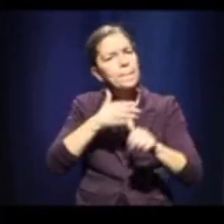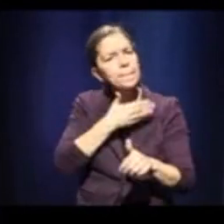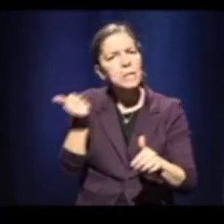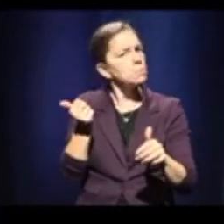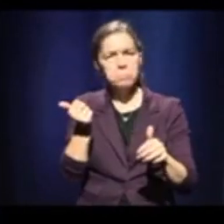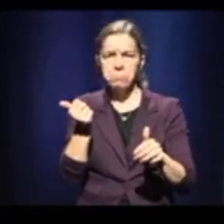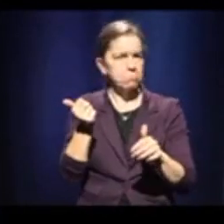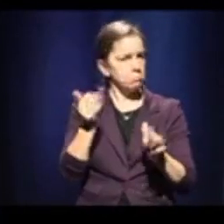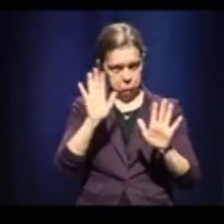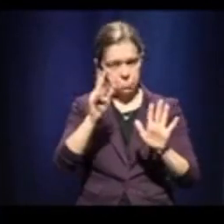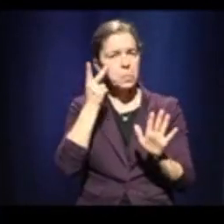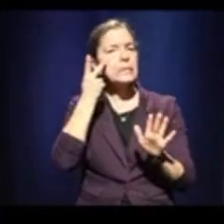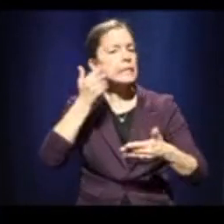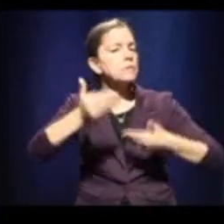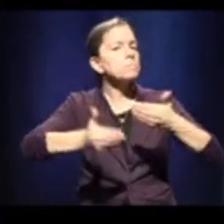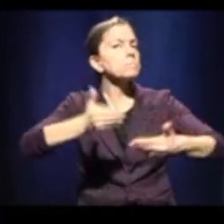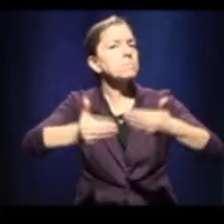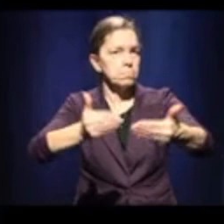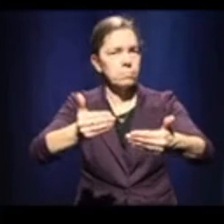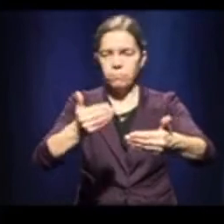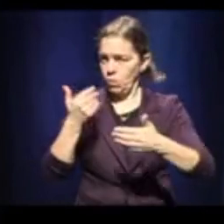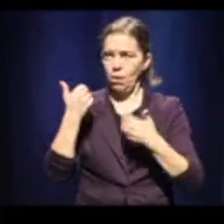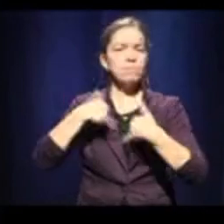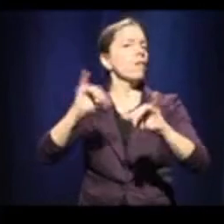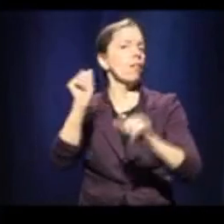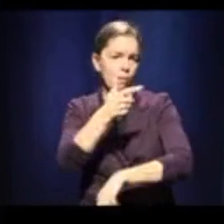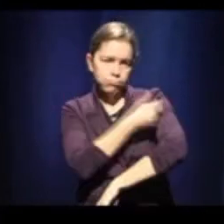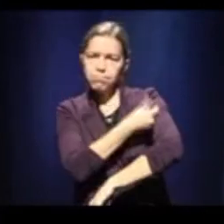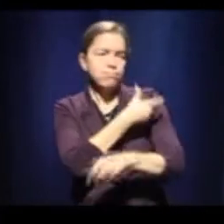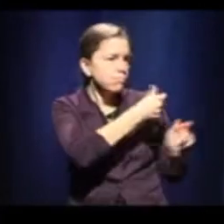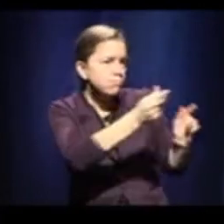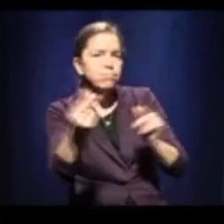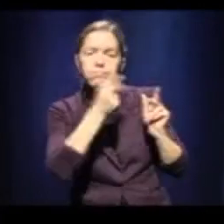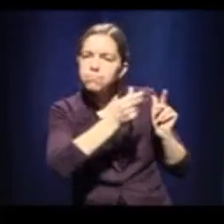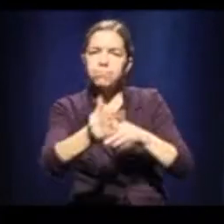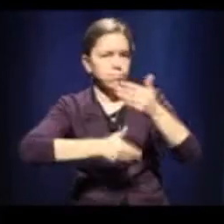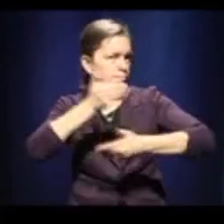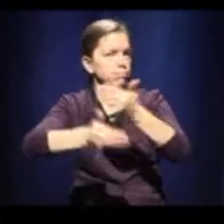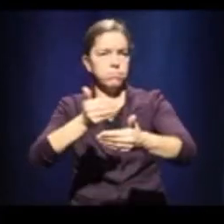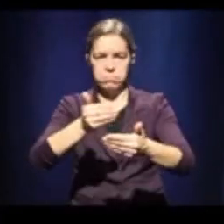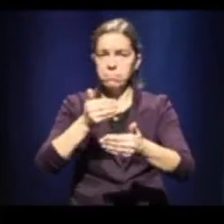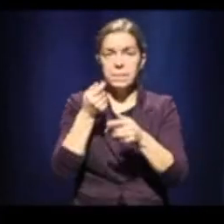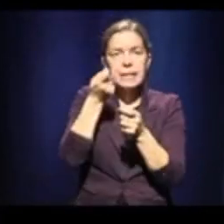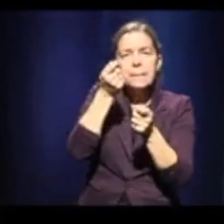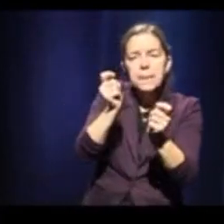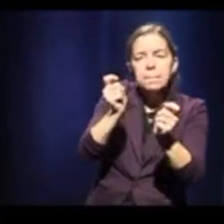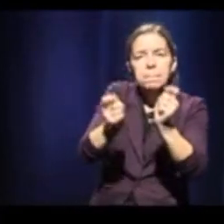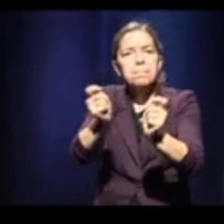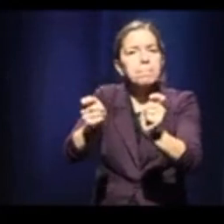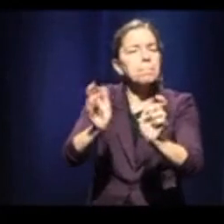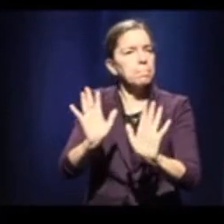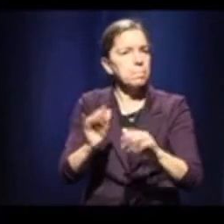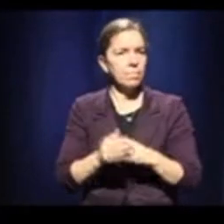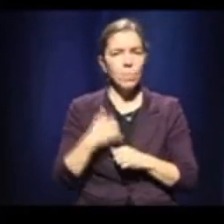the next few weeks that we can still deliver a good part of the plan, despite those adjustments. And hopefully Pfizer,